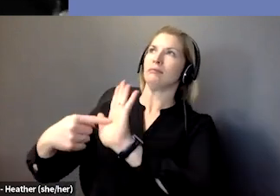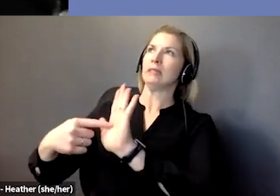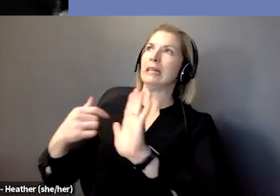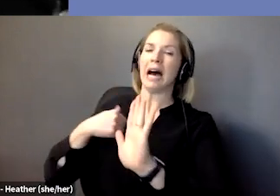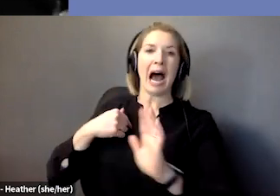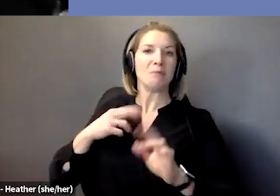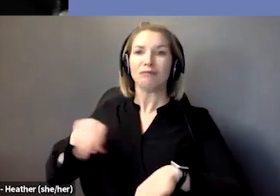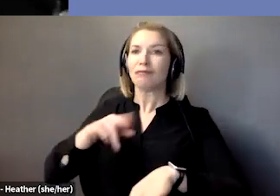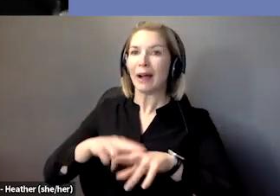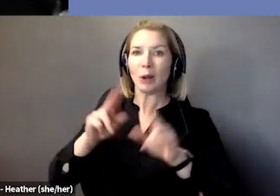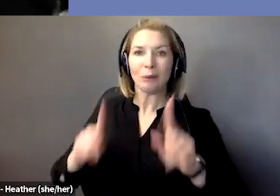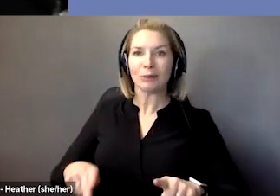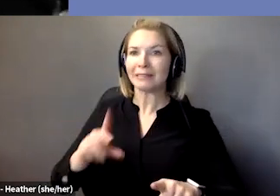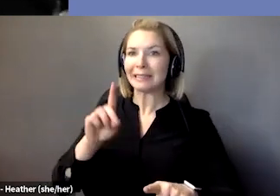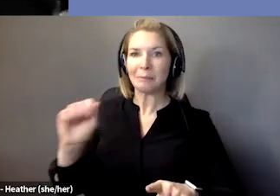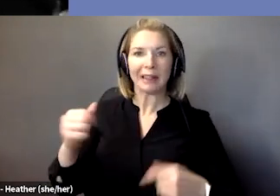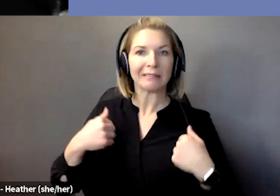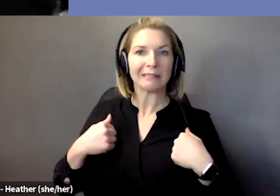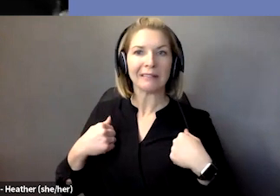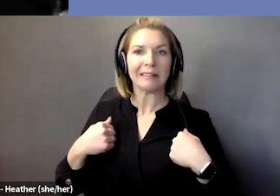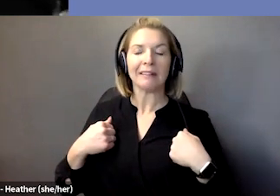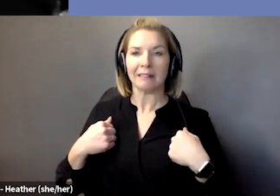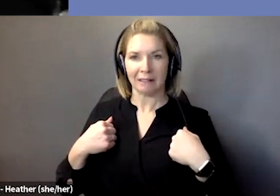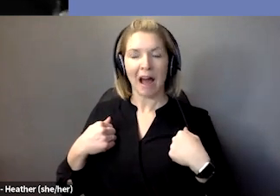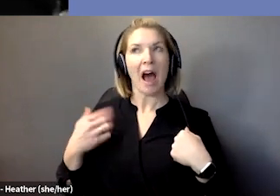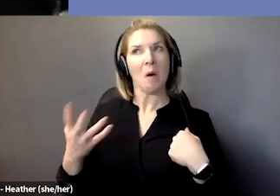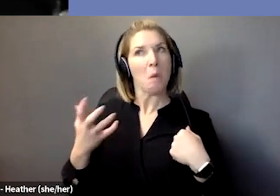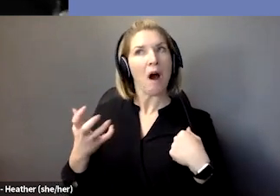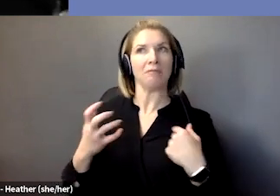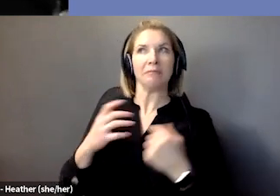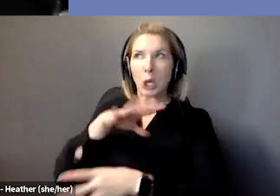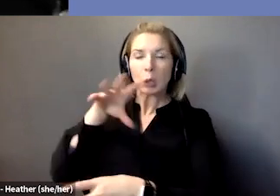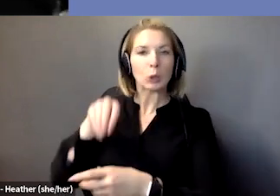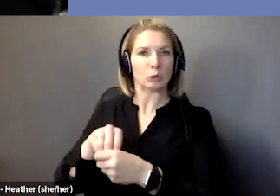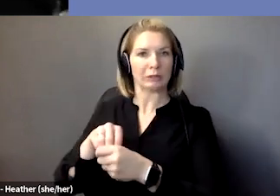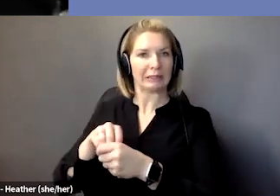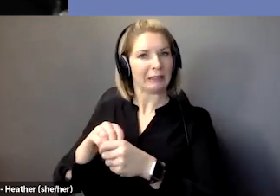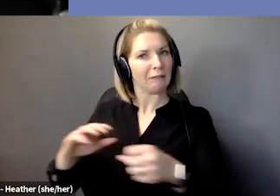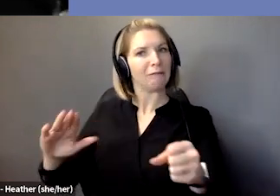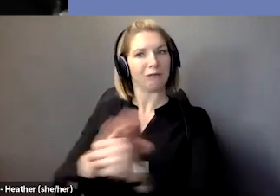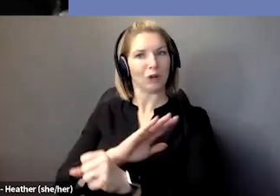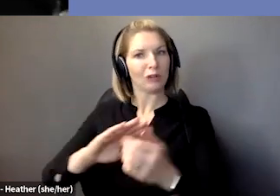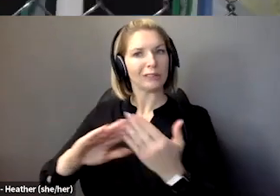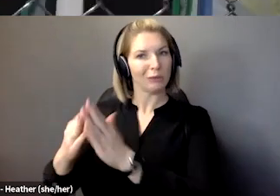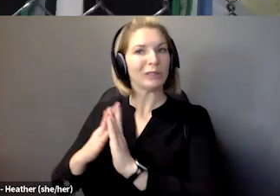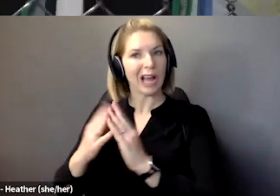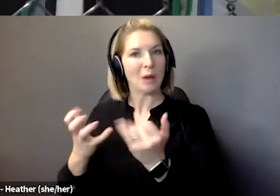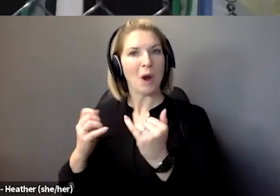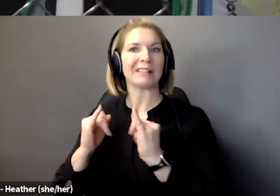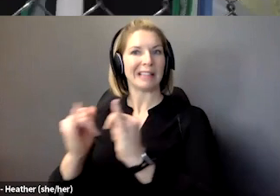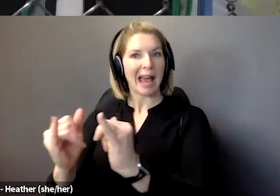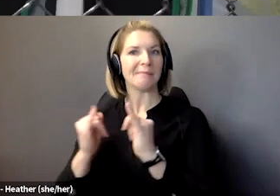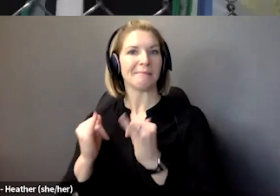ordinary people, ordinary citizens who want to be included in society. Jonathan.